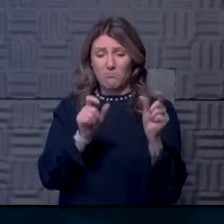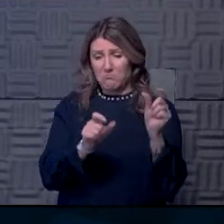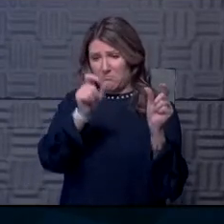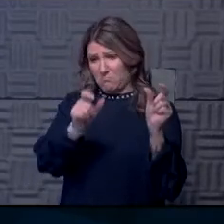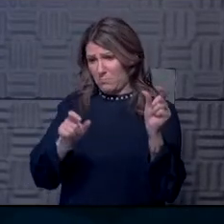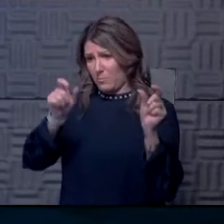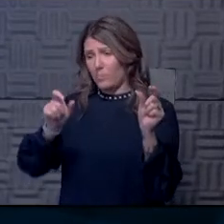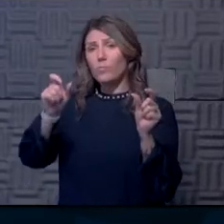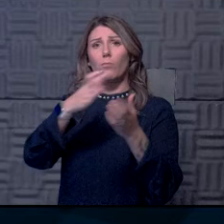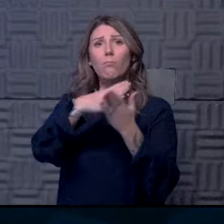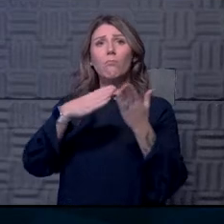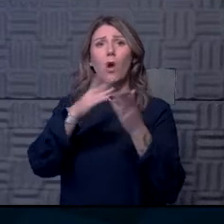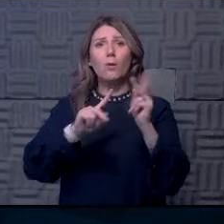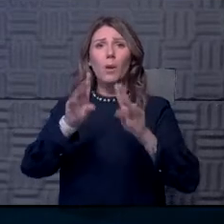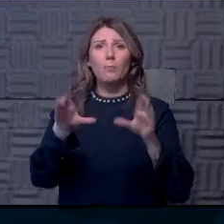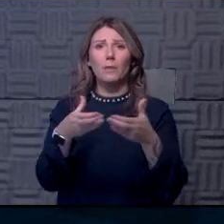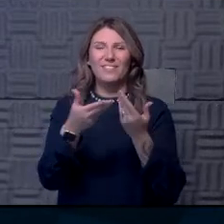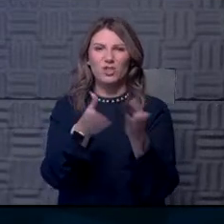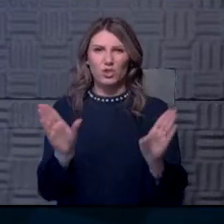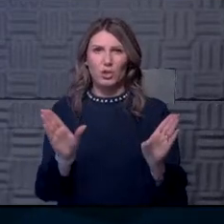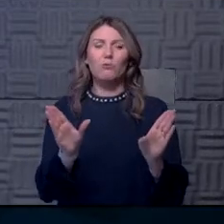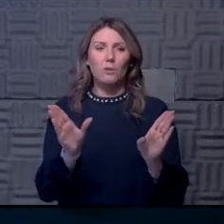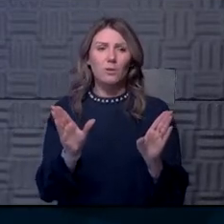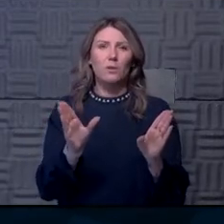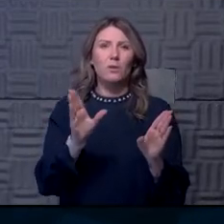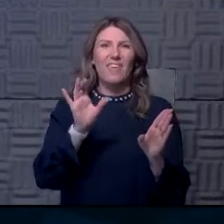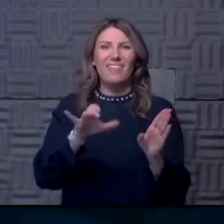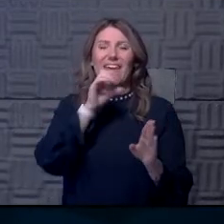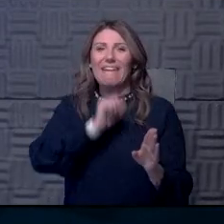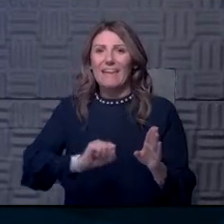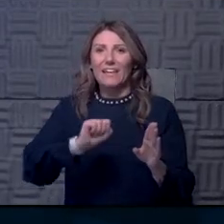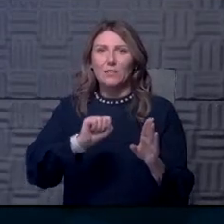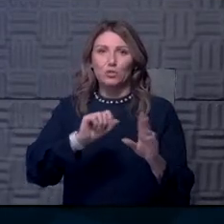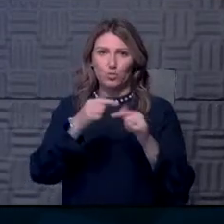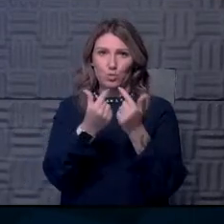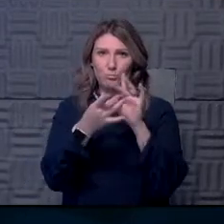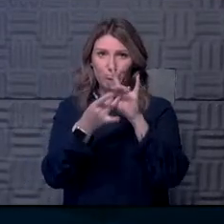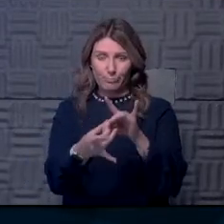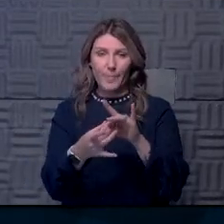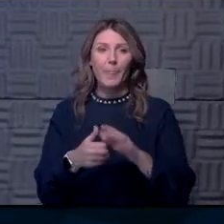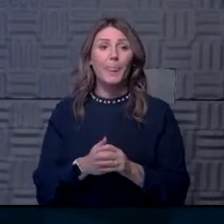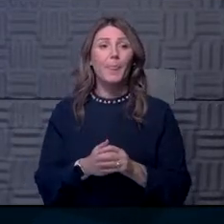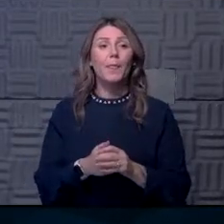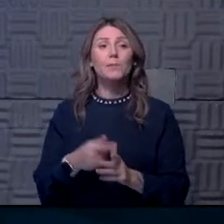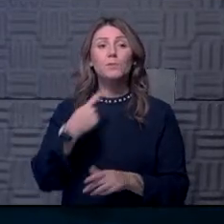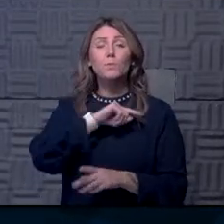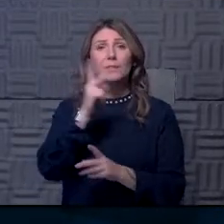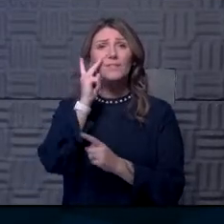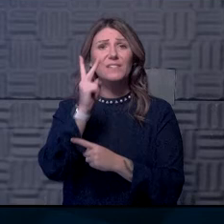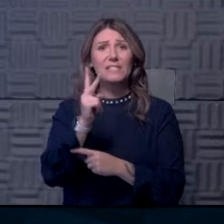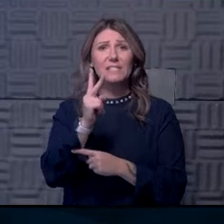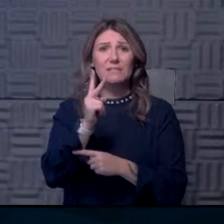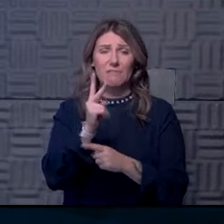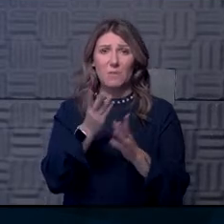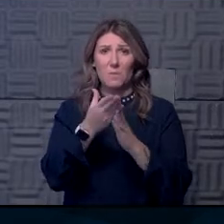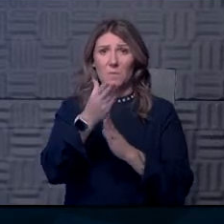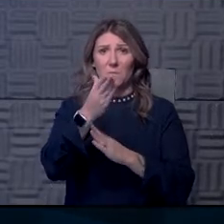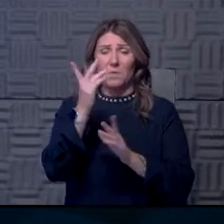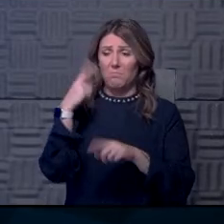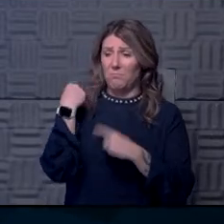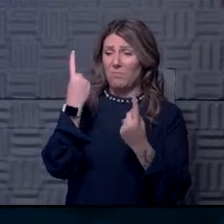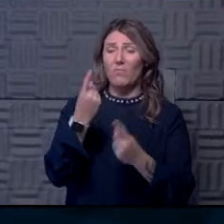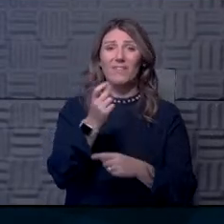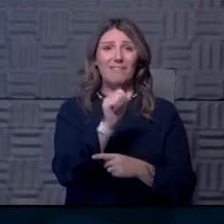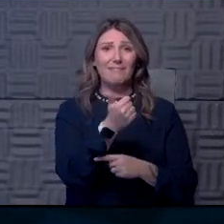population in general, um, that is that age group. And so, uh, we've seen over time, the 10 to 19